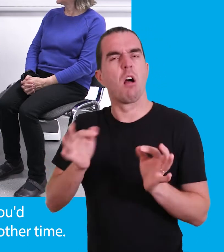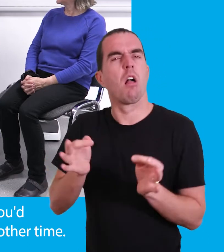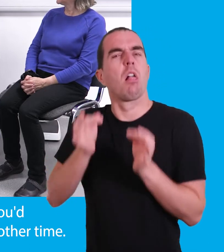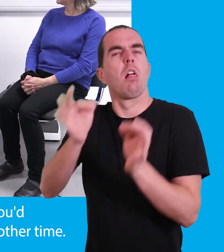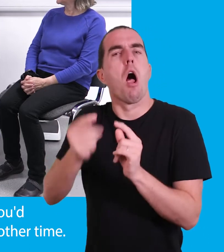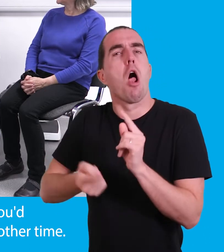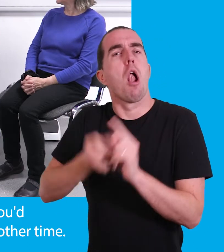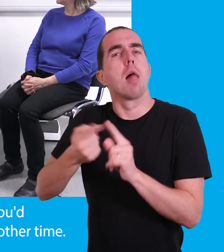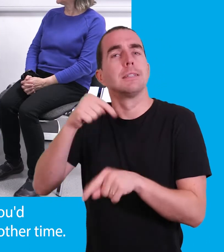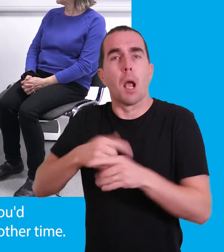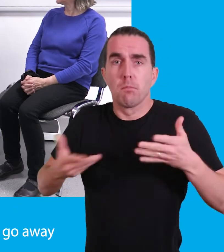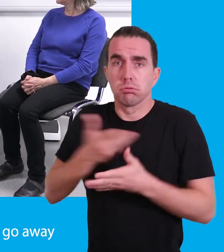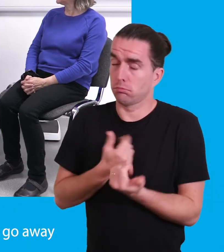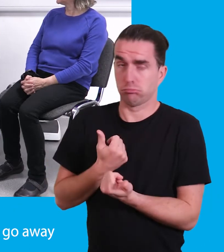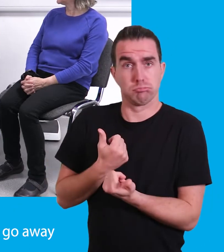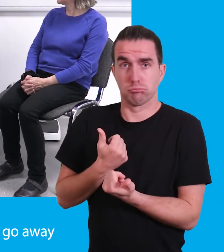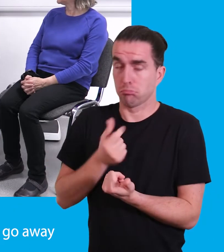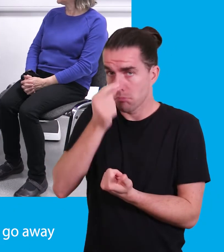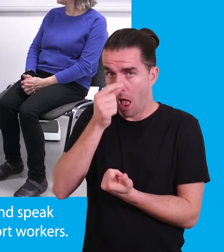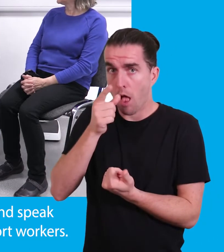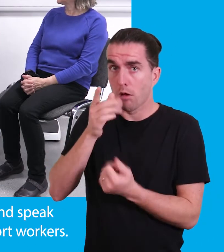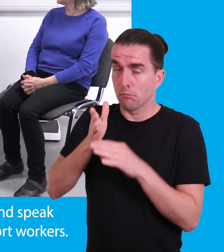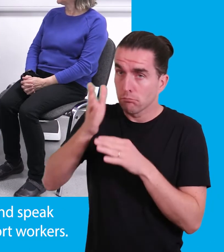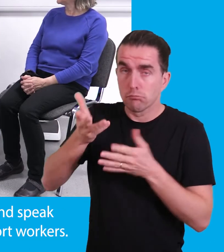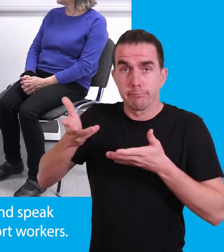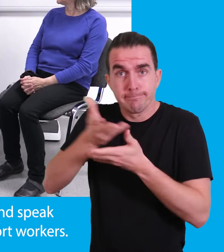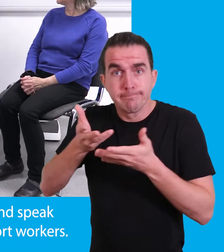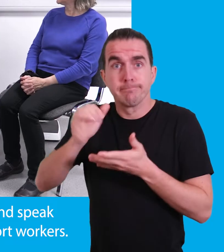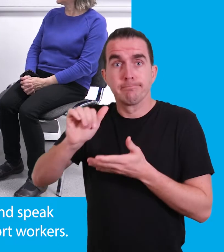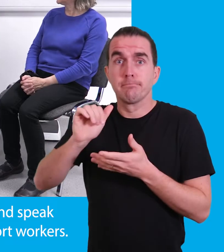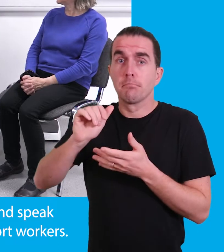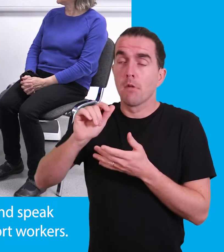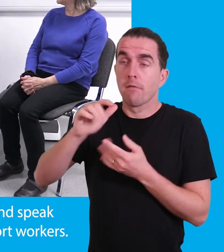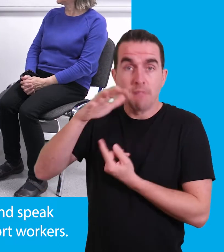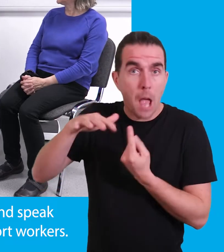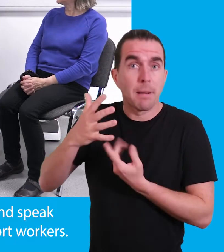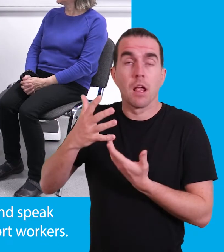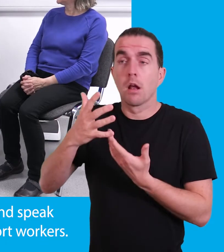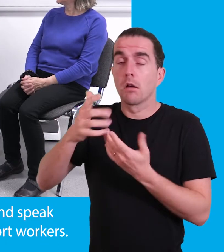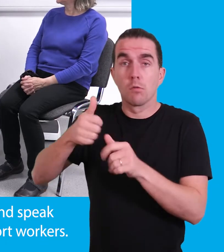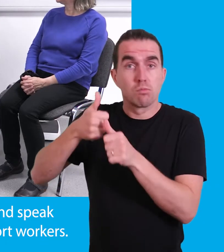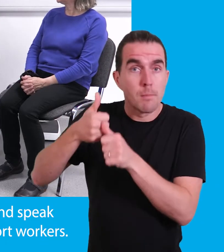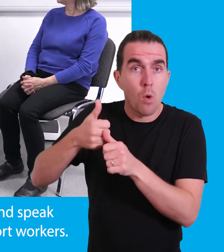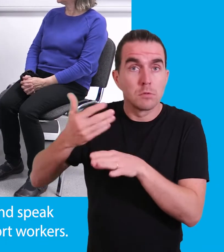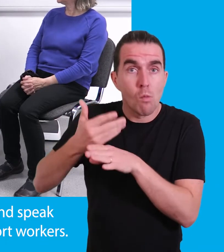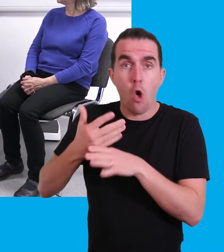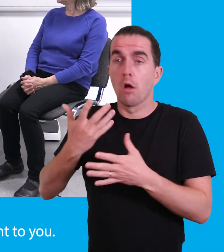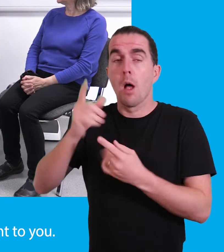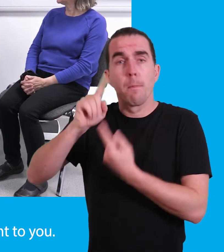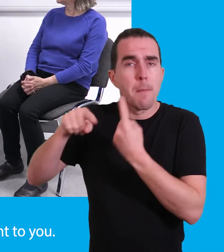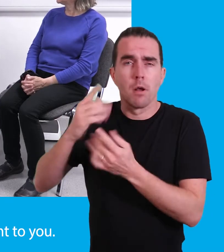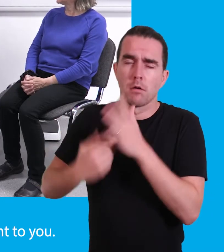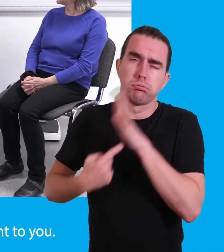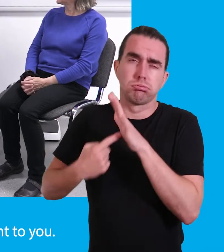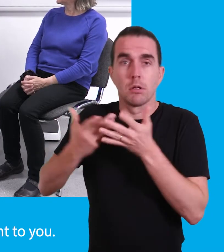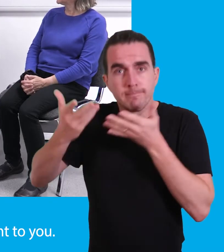you'd like to have this discussion another time. It might be that you want to go away and read that leaflet or go away and speak to people, your family, your support workers, other